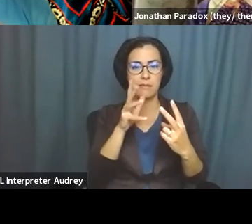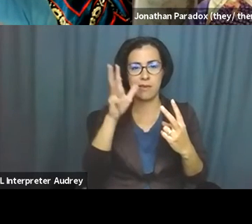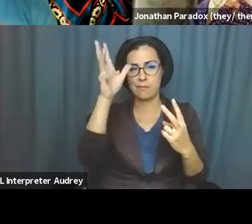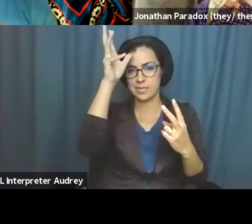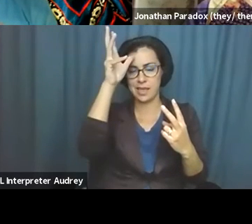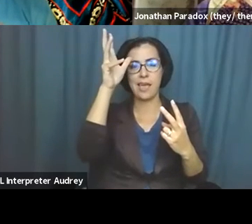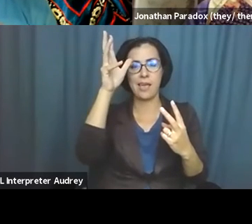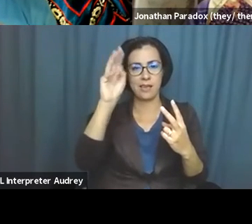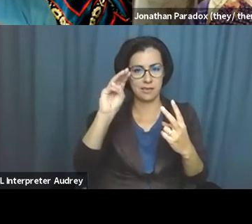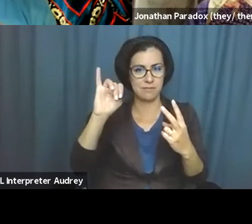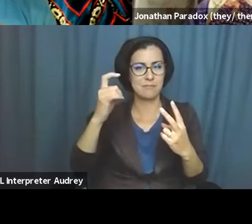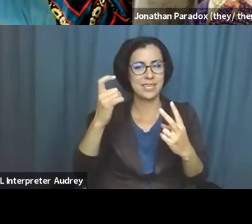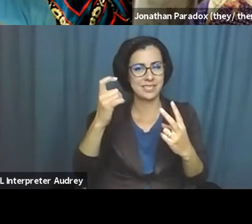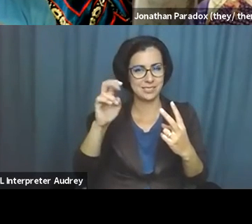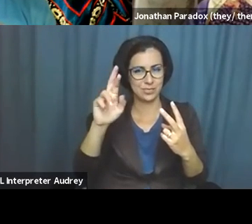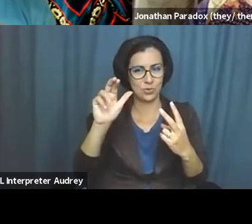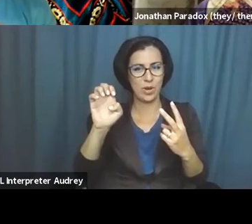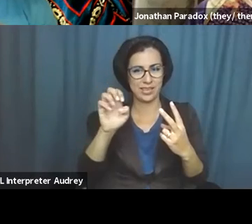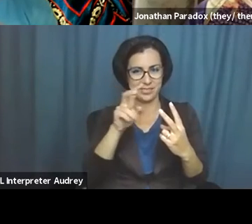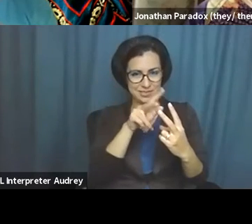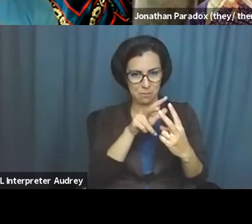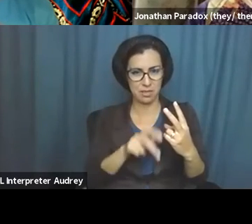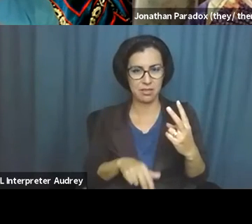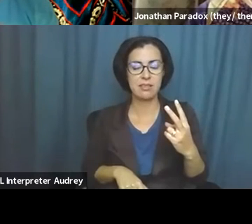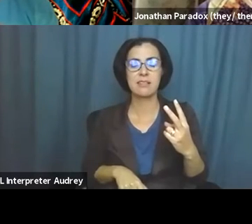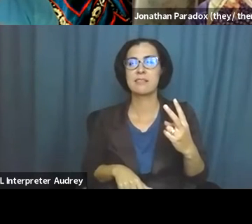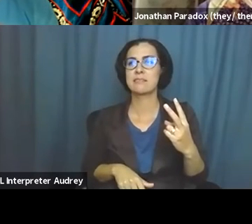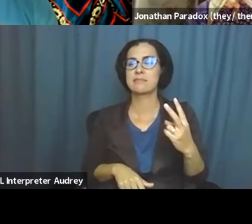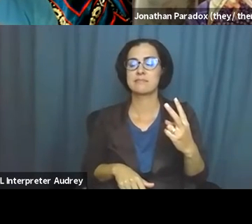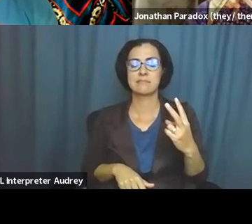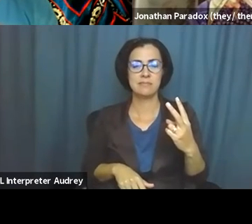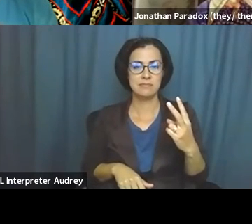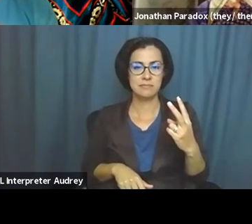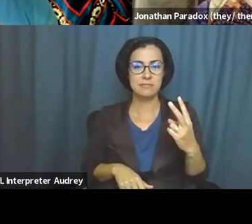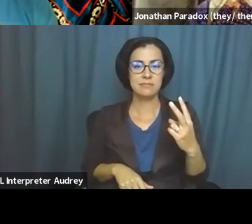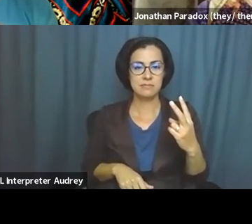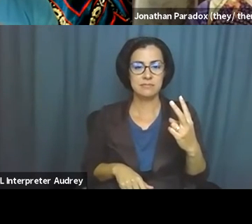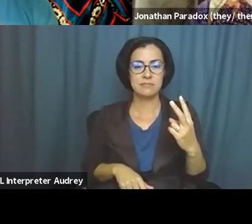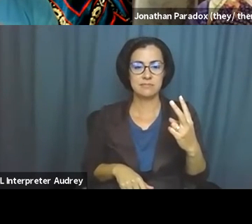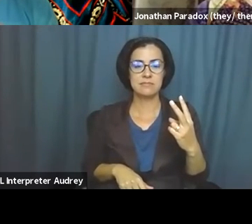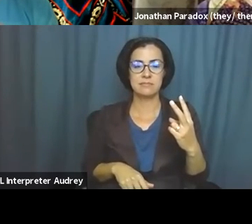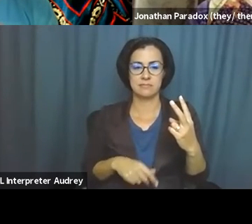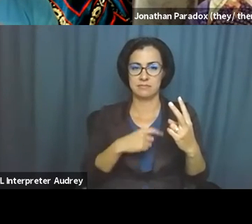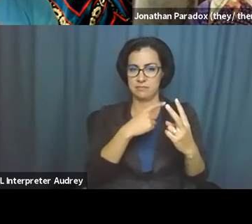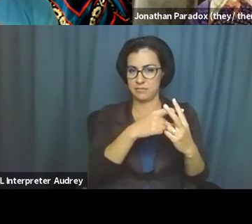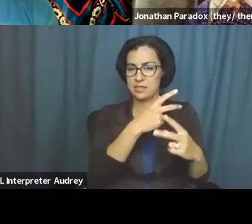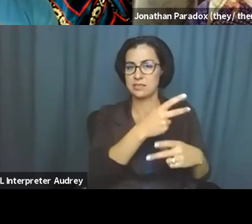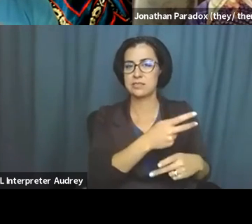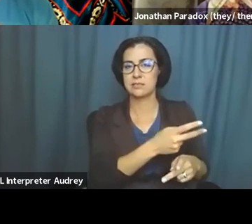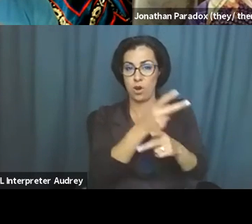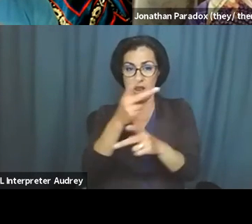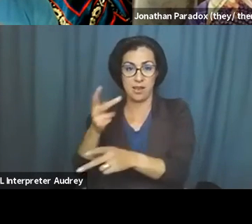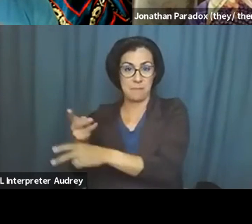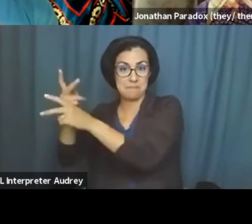mixed race couple, um, as well as having lived, um, or been brought up through different religions, different